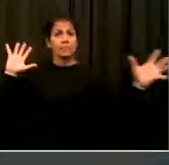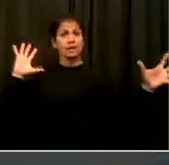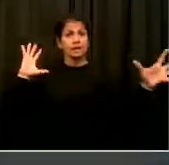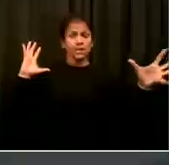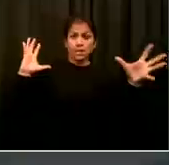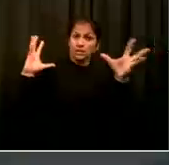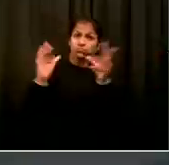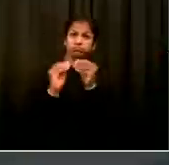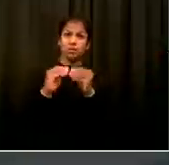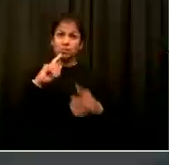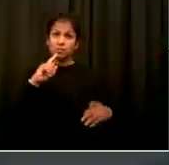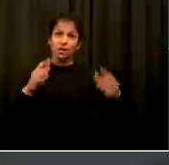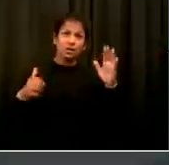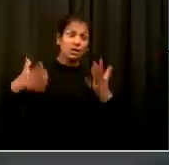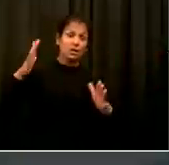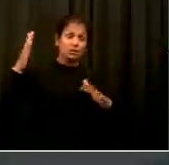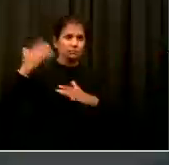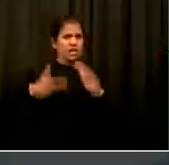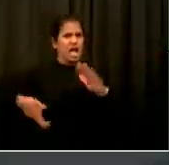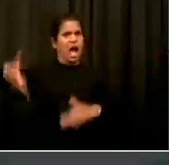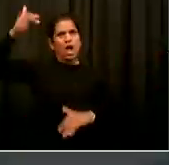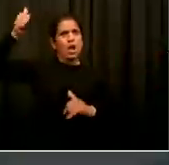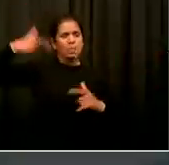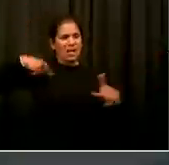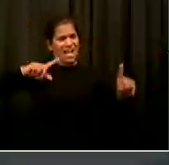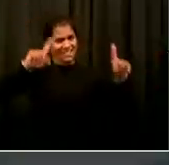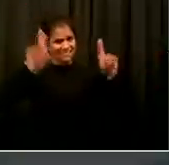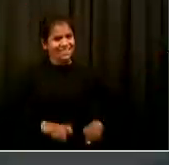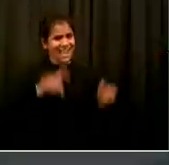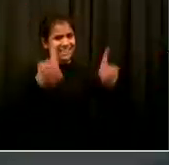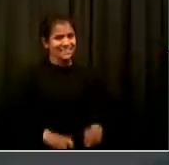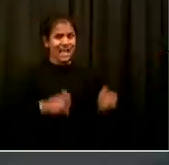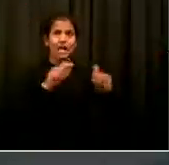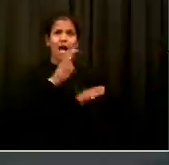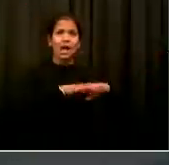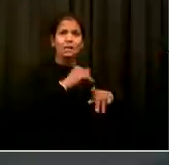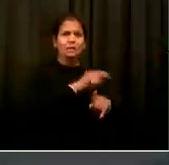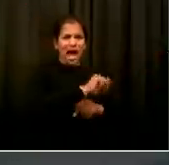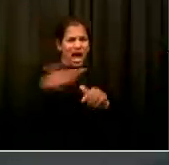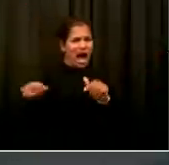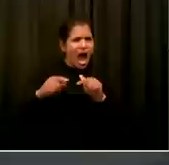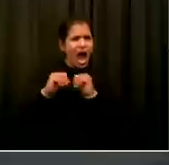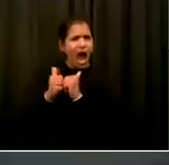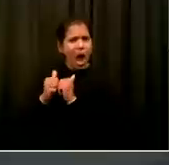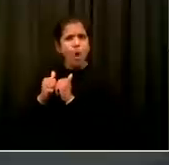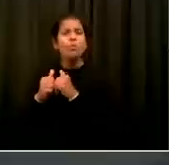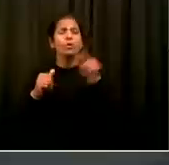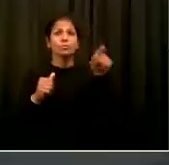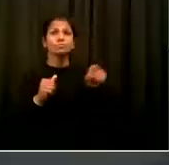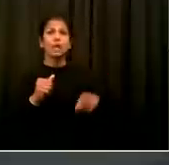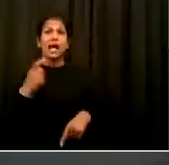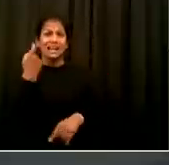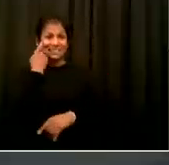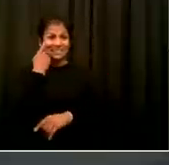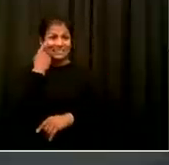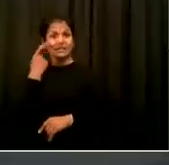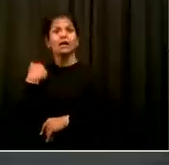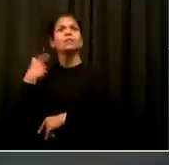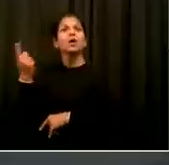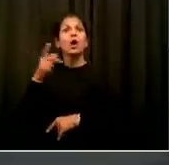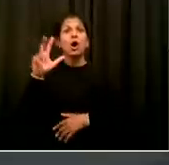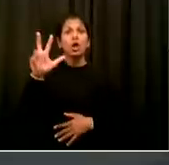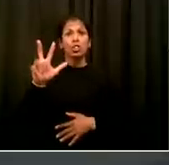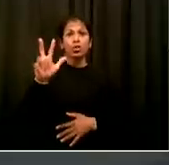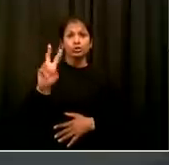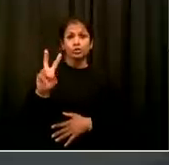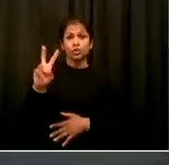by building out 32 new sites in the clusters. And among those, 18 of our new sites are